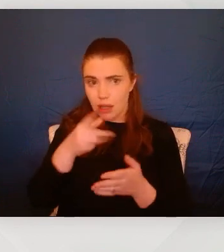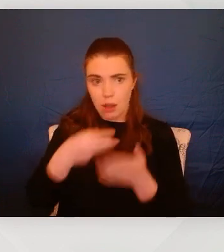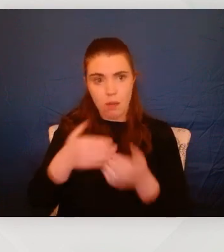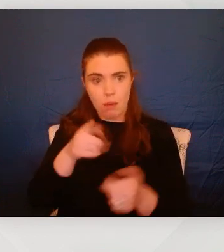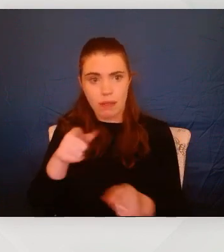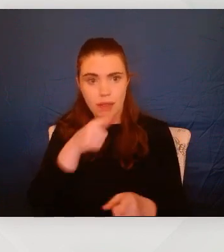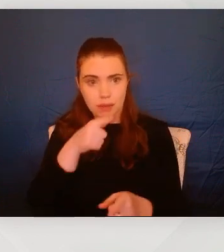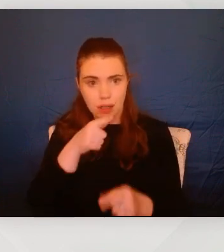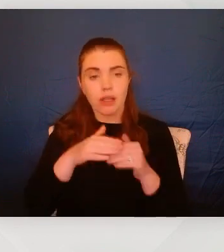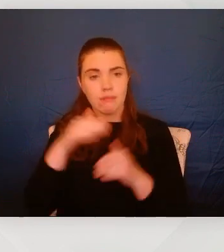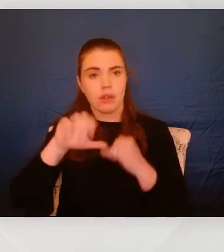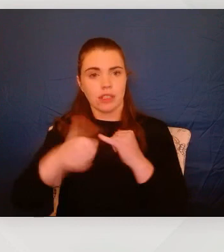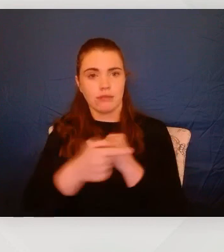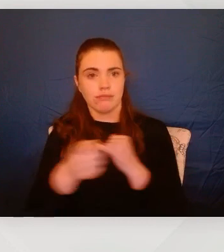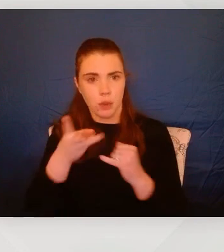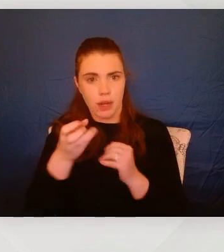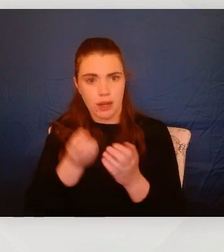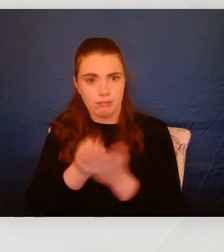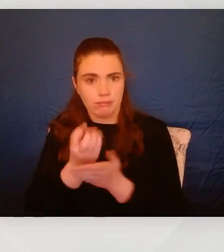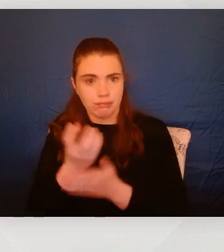they're much likely to share their experiences with us.